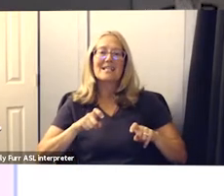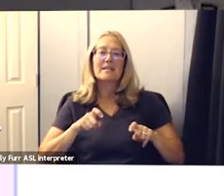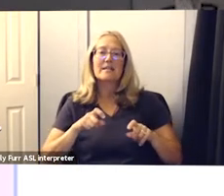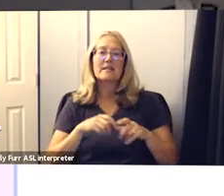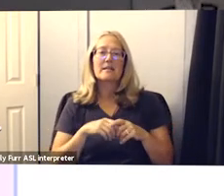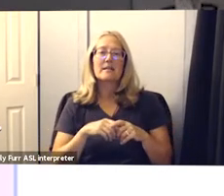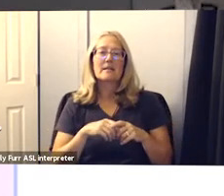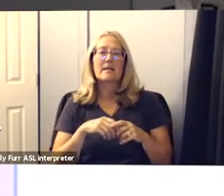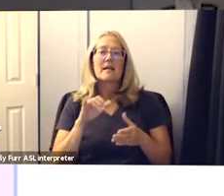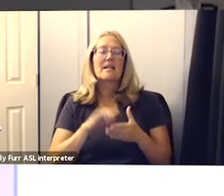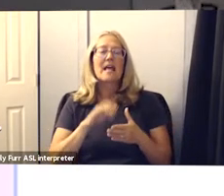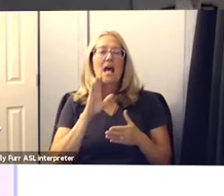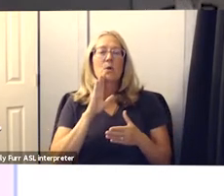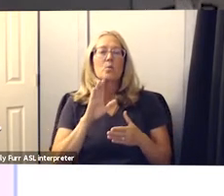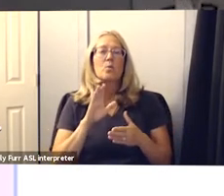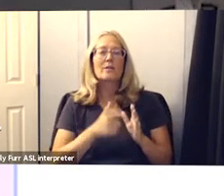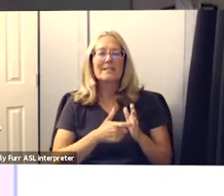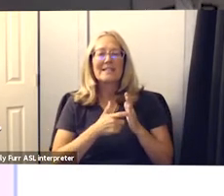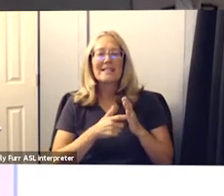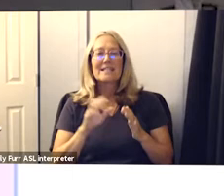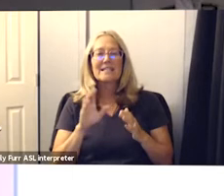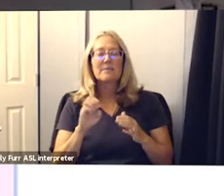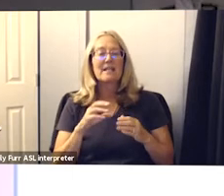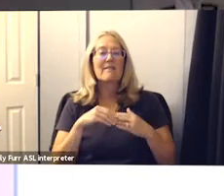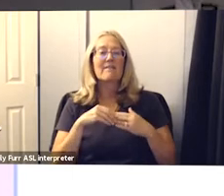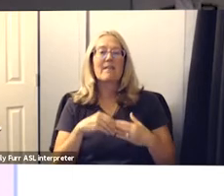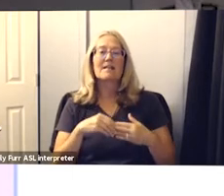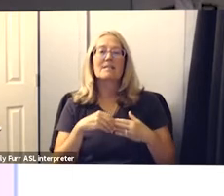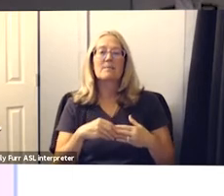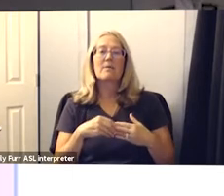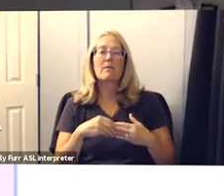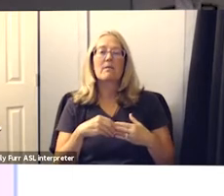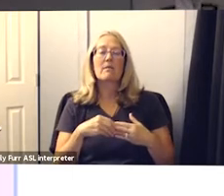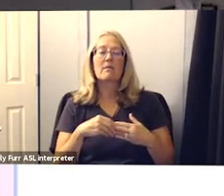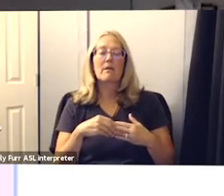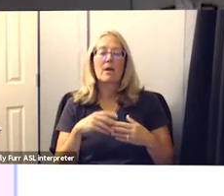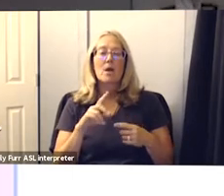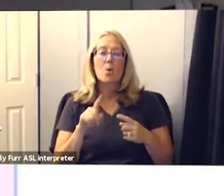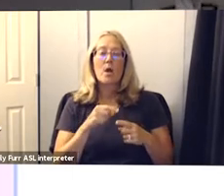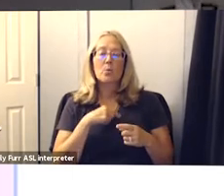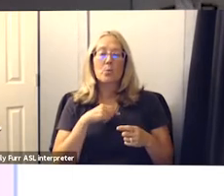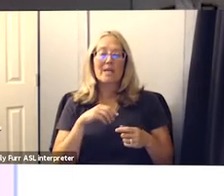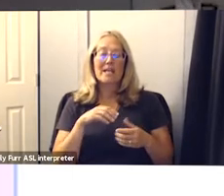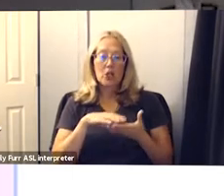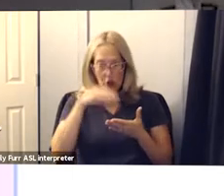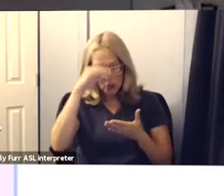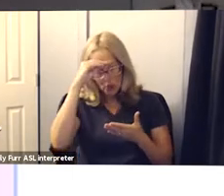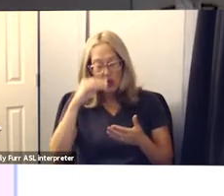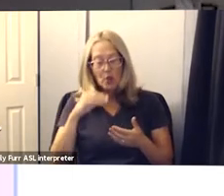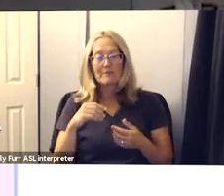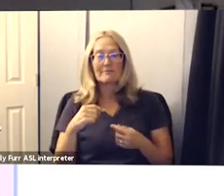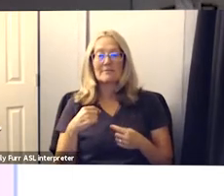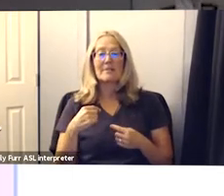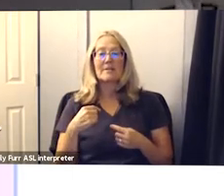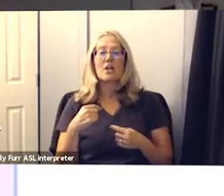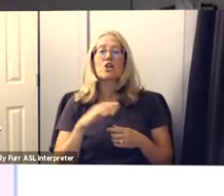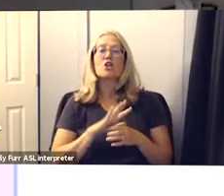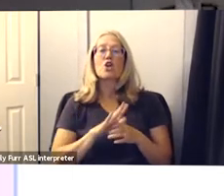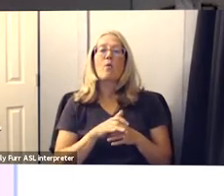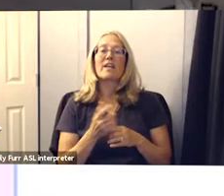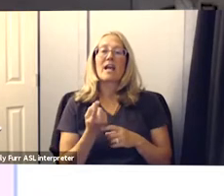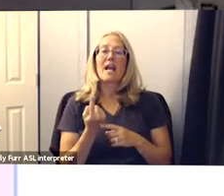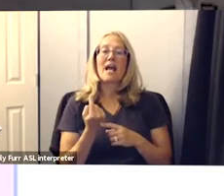framework will need to be uh flexible nimble as we learned through covid last year um and on